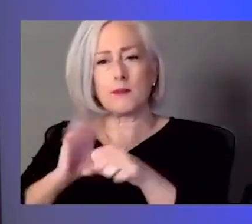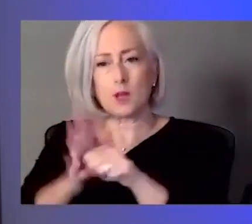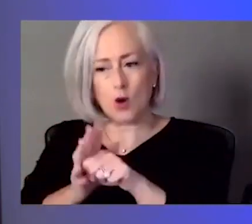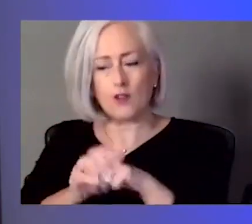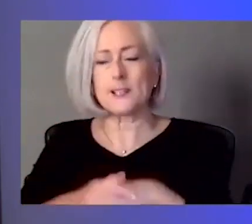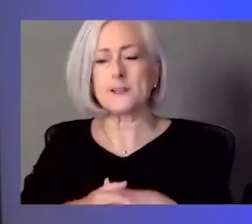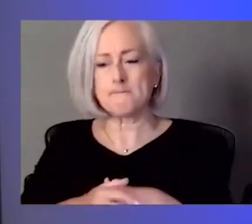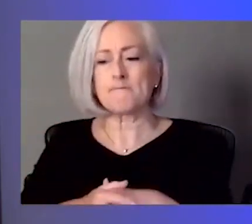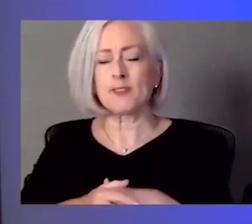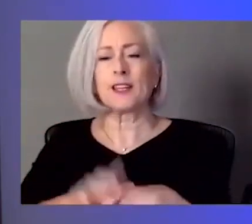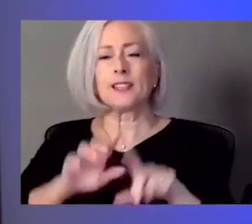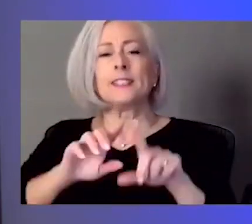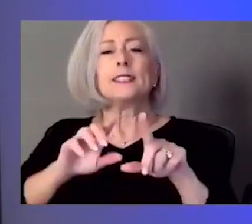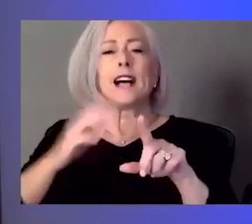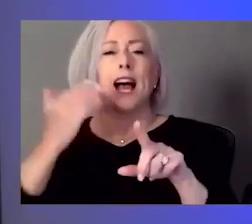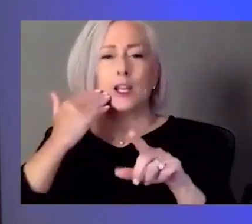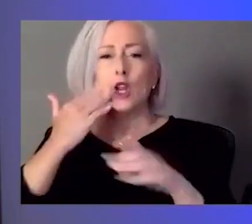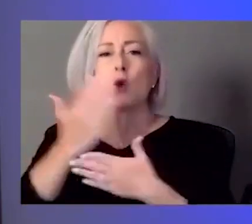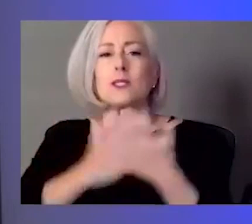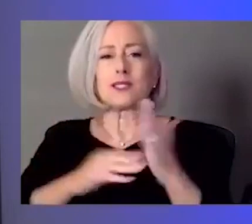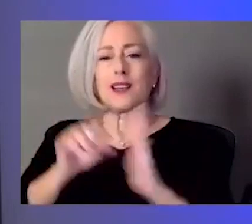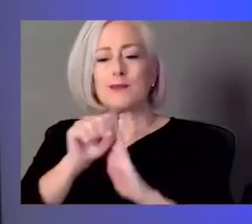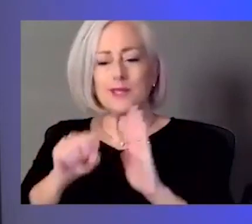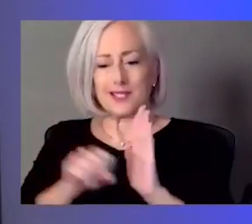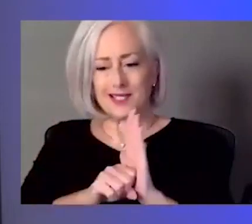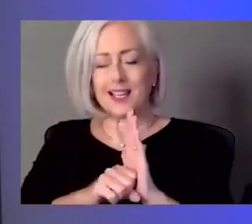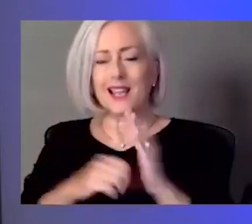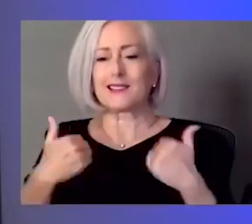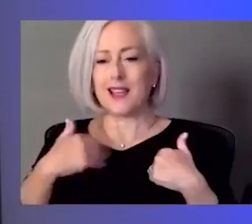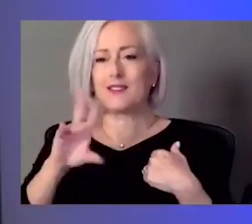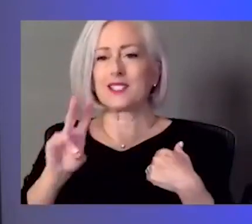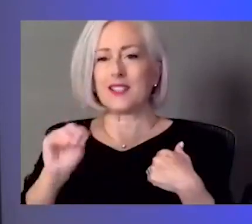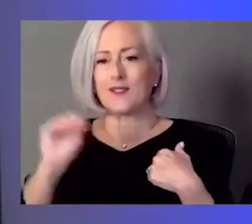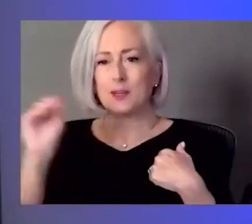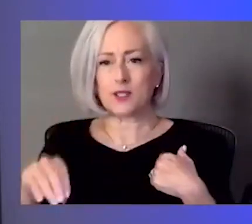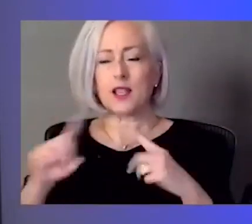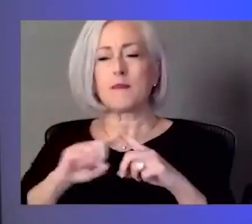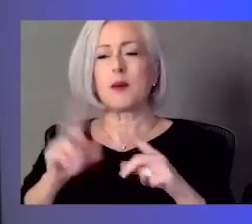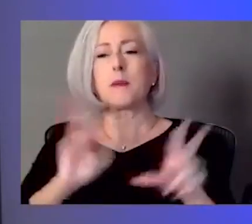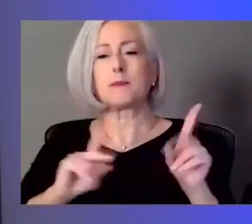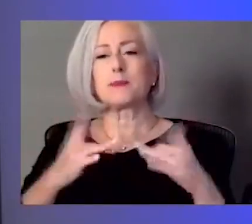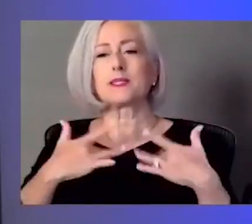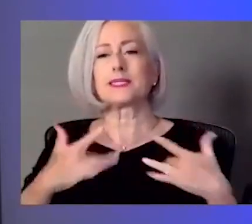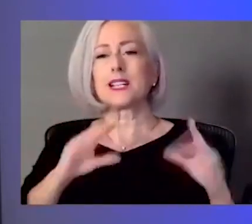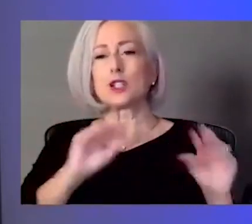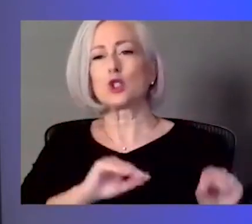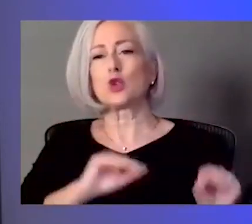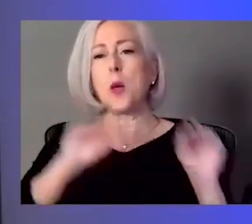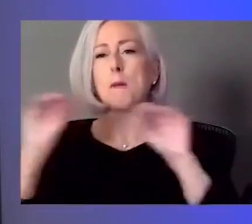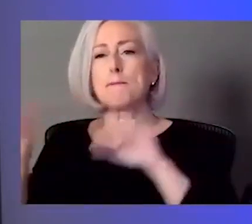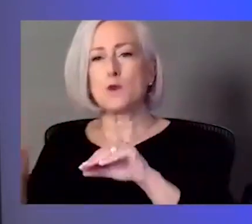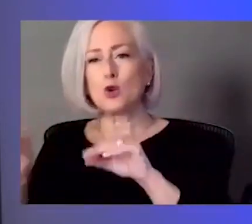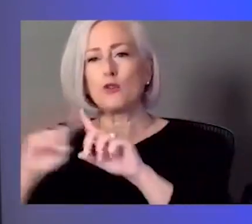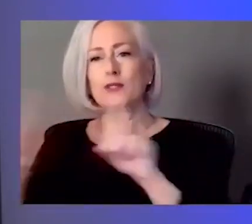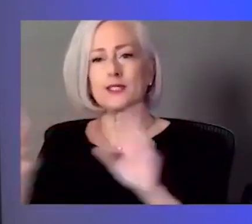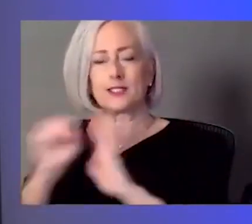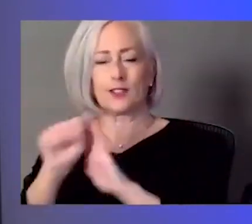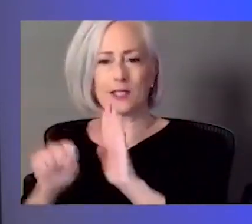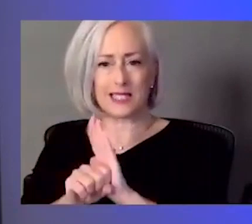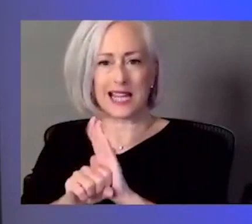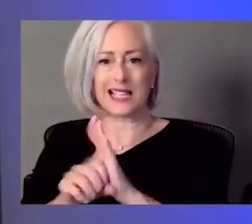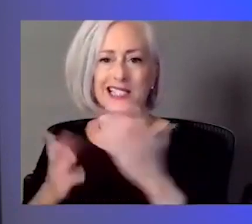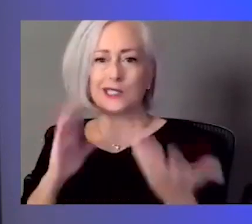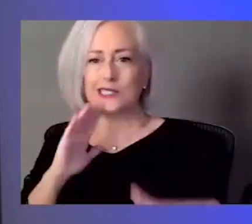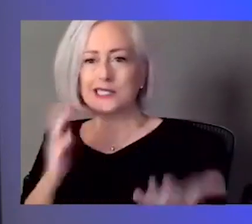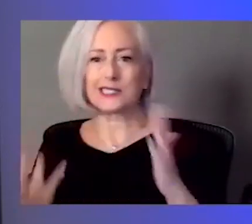and folks move from state to state. So, um, you're kind of in flux as a, you know, there aren't boundaries